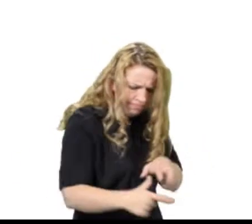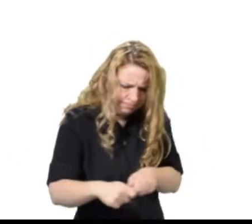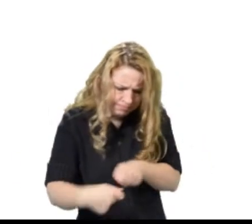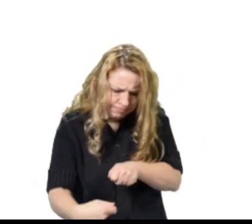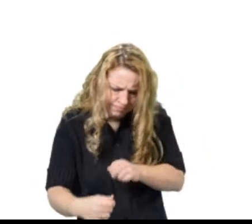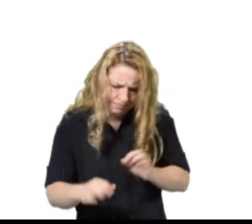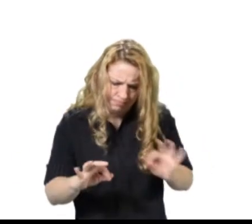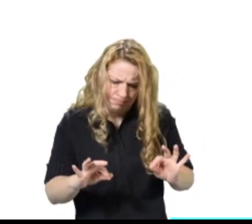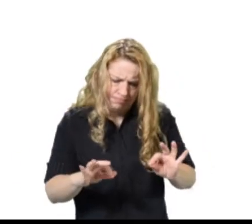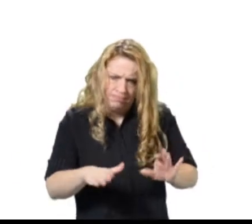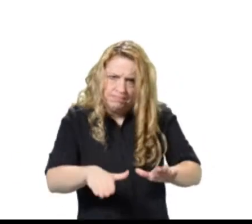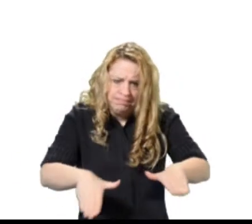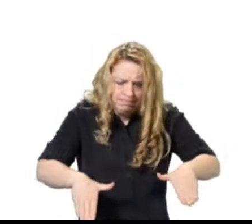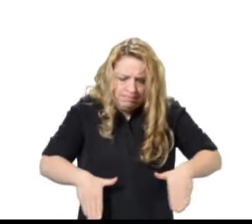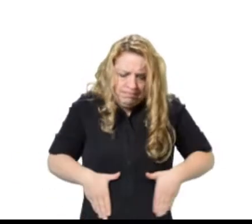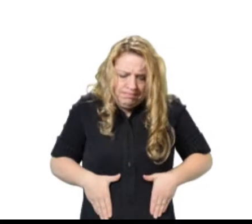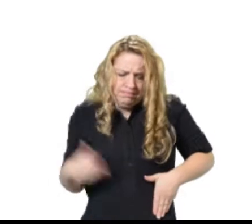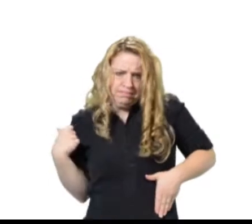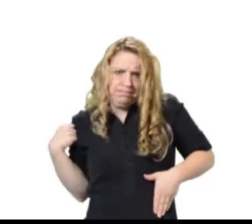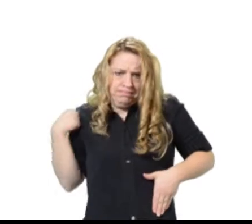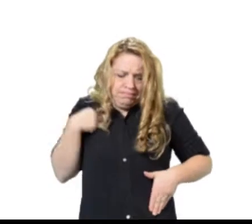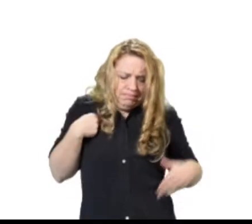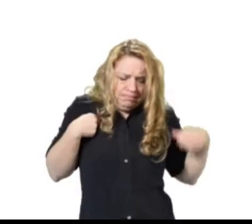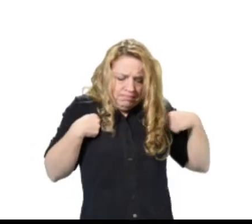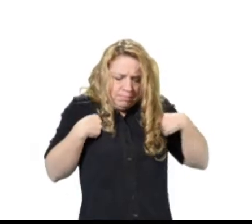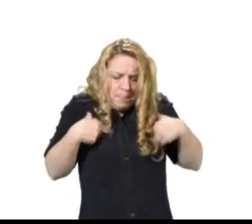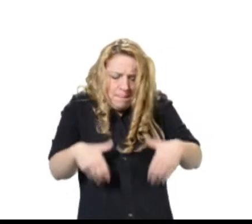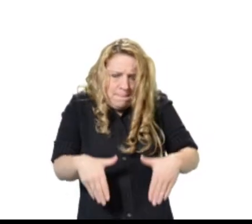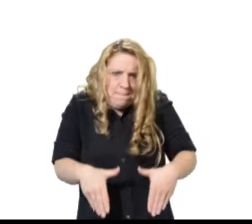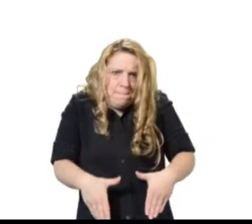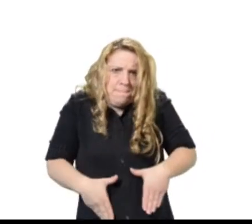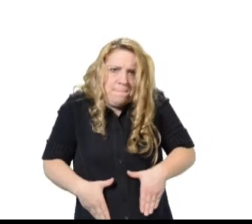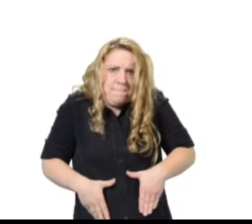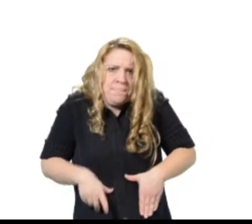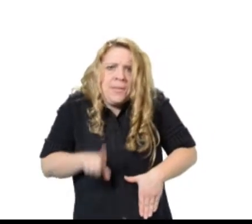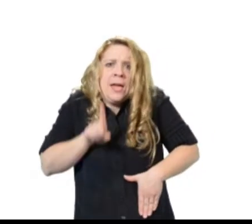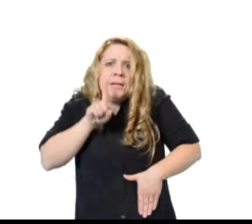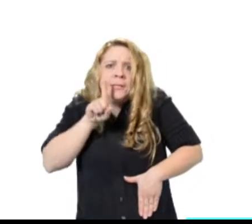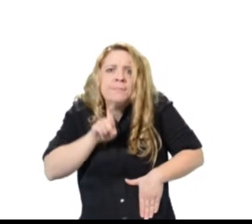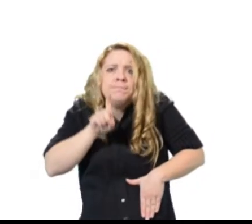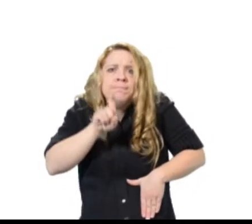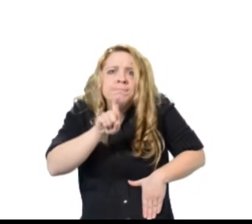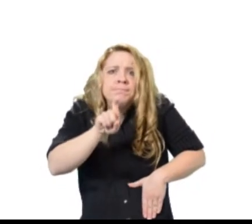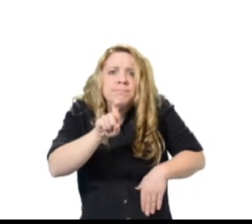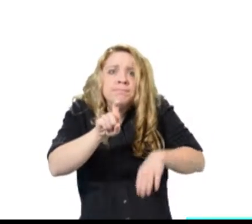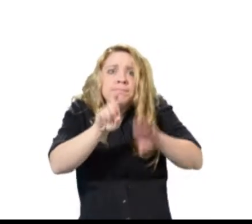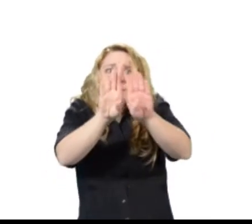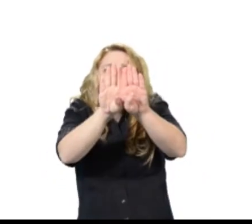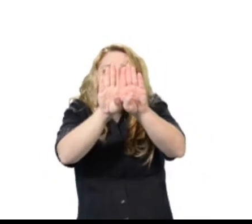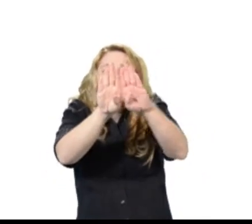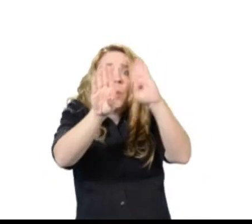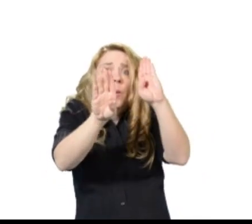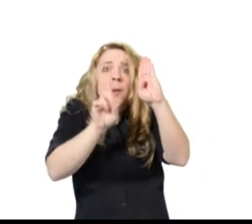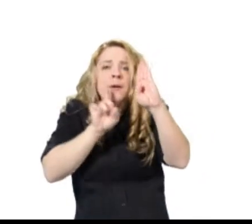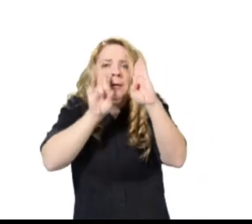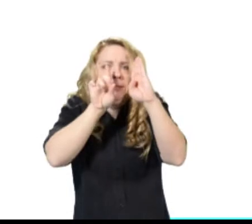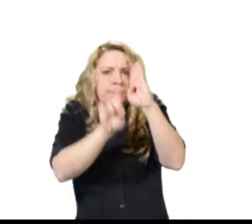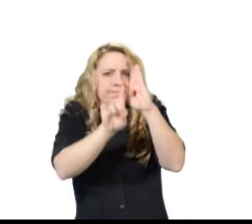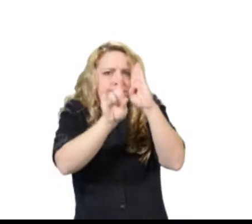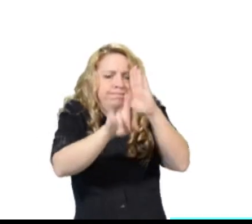that all the buckles were done up tight. Then he hugged the bag close to his chest and went out the door.